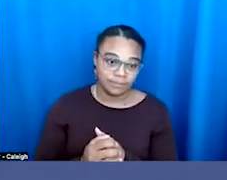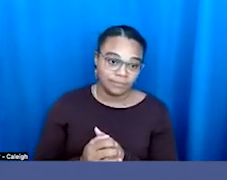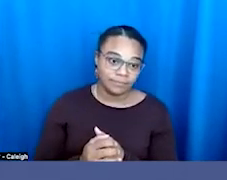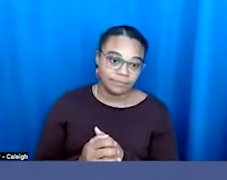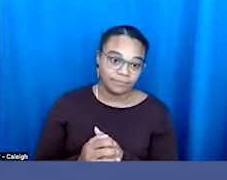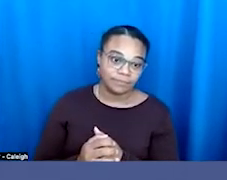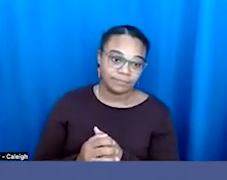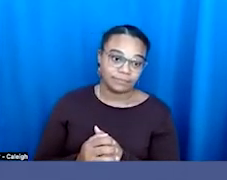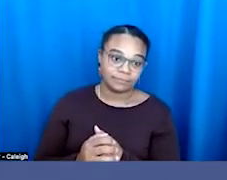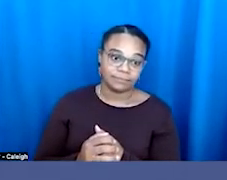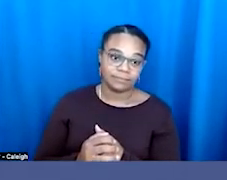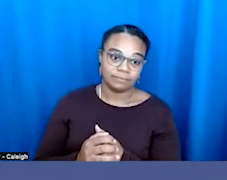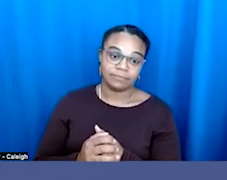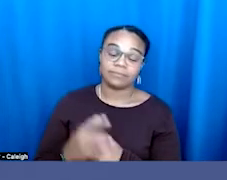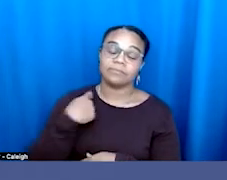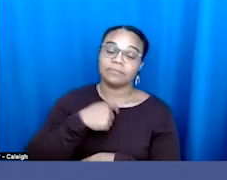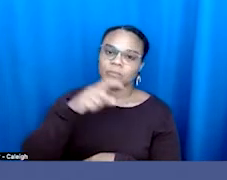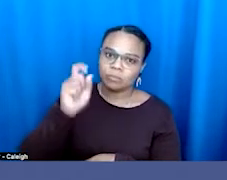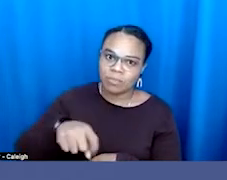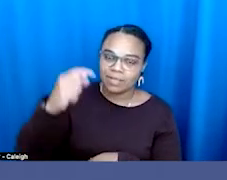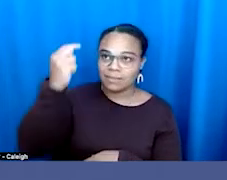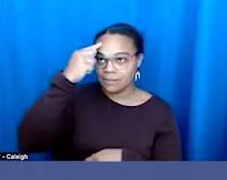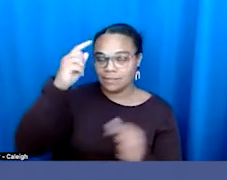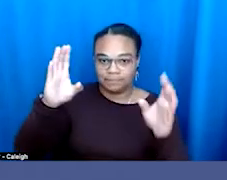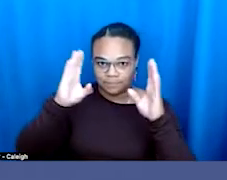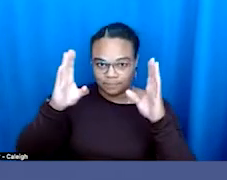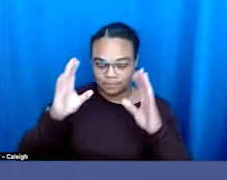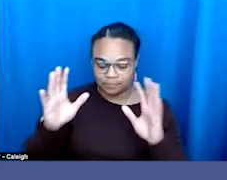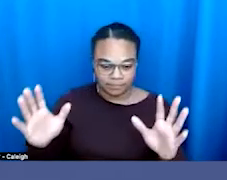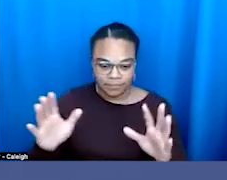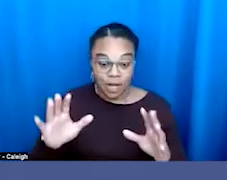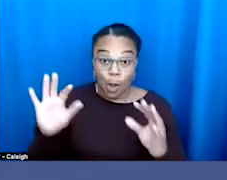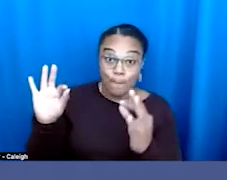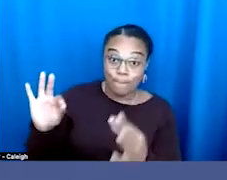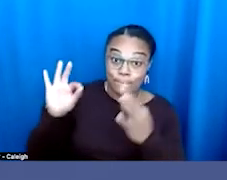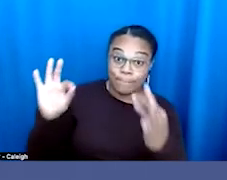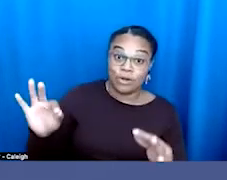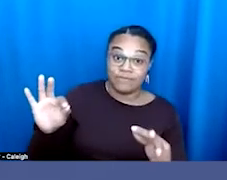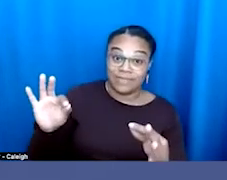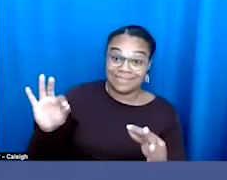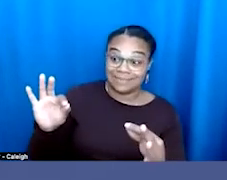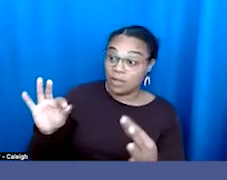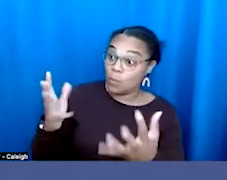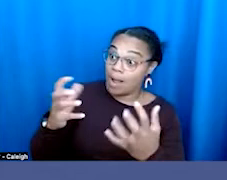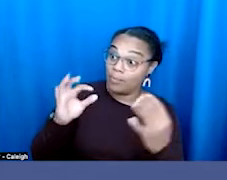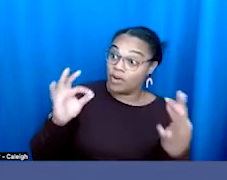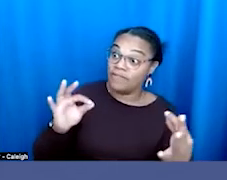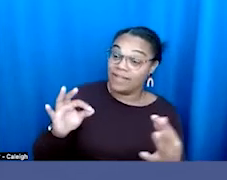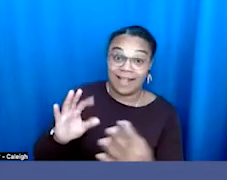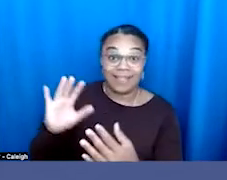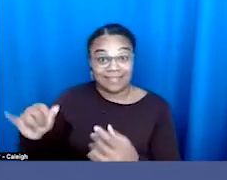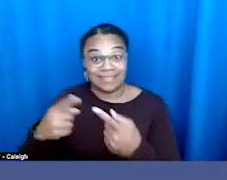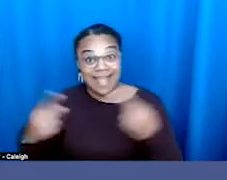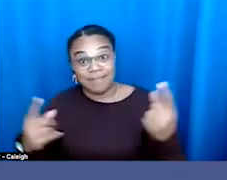We've got to be mindful that we don't let perfect be the enemy of the good, right? We've got to be